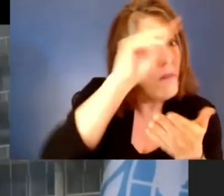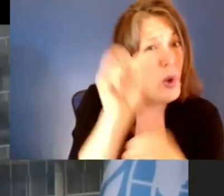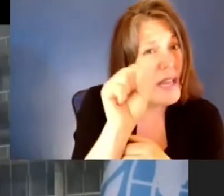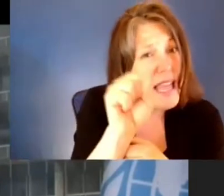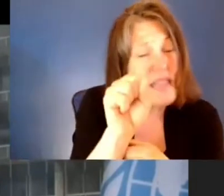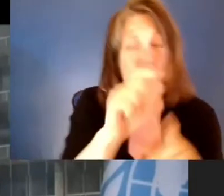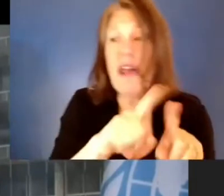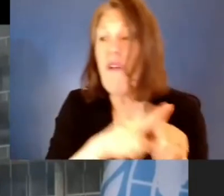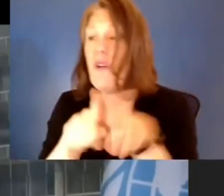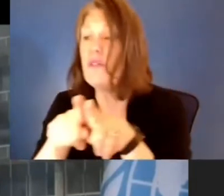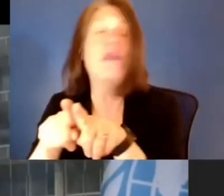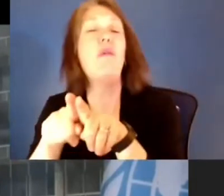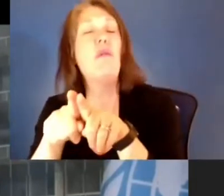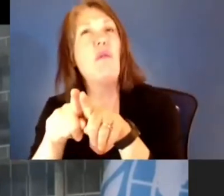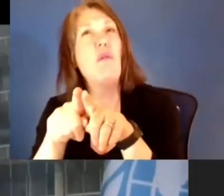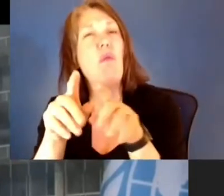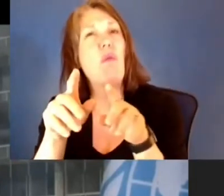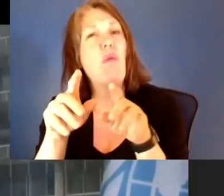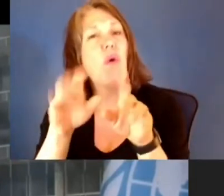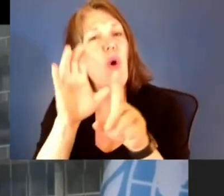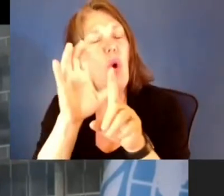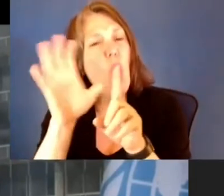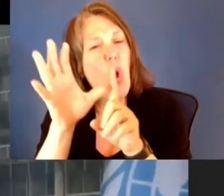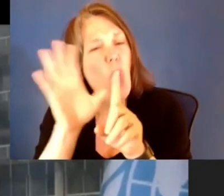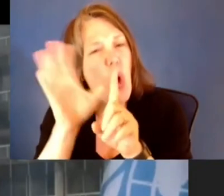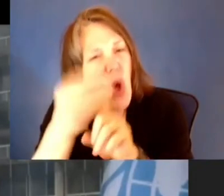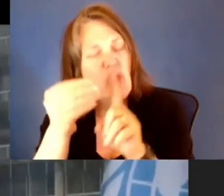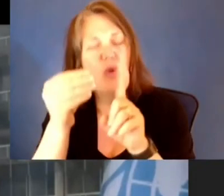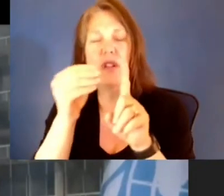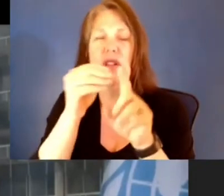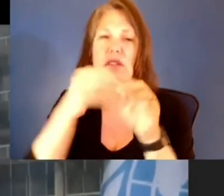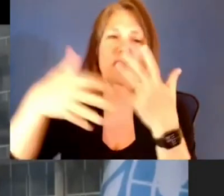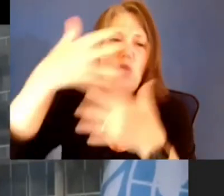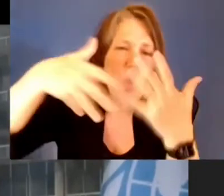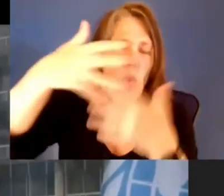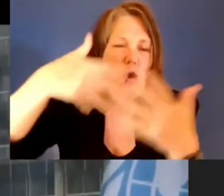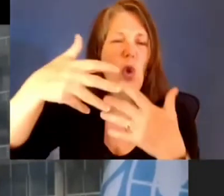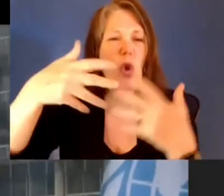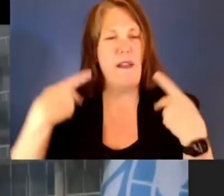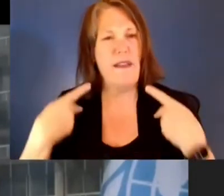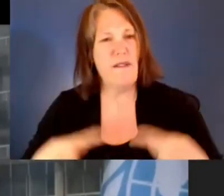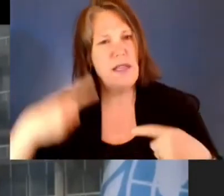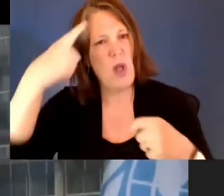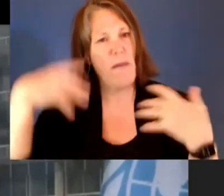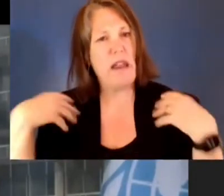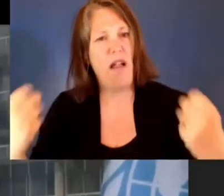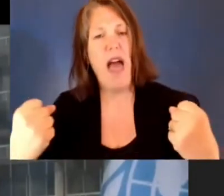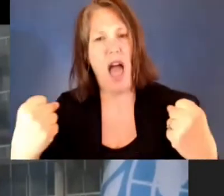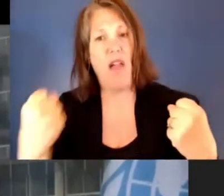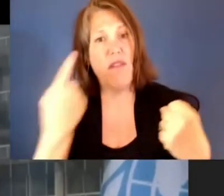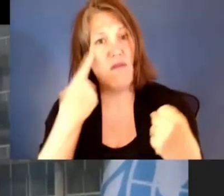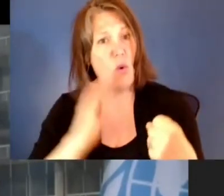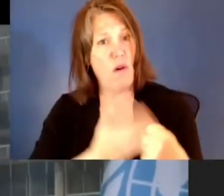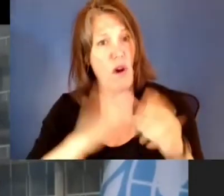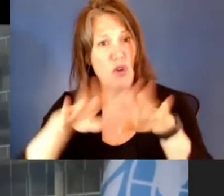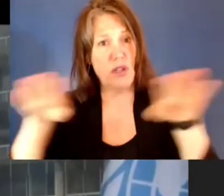in terms of cultural, social vocations, in terms of physical and mental health of our children. It is at